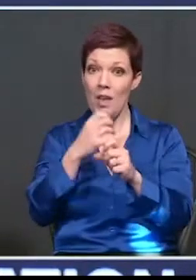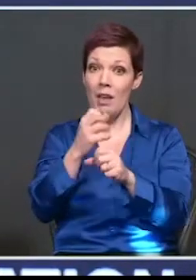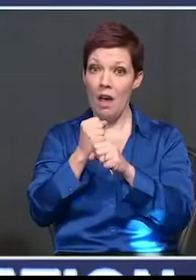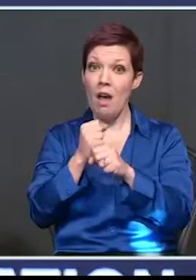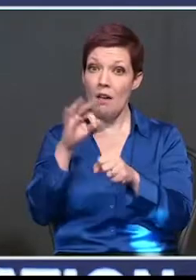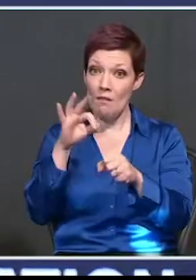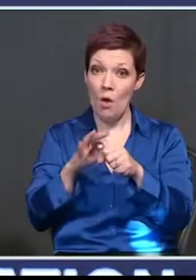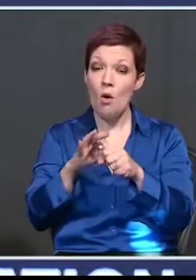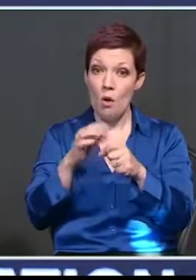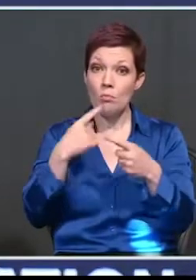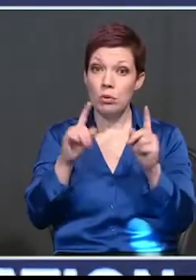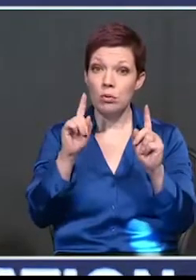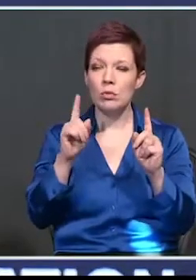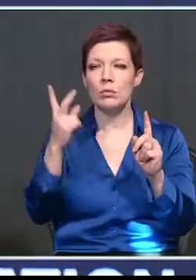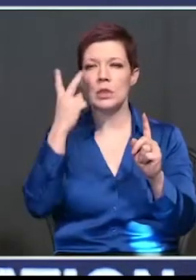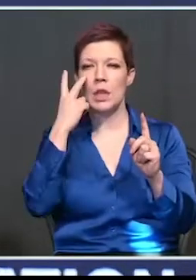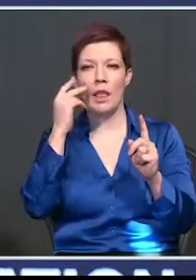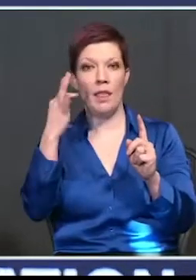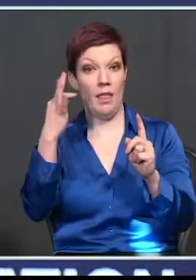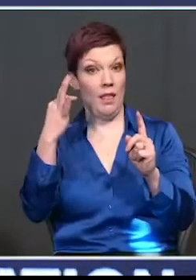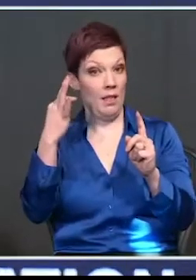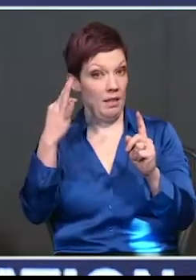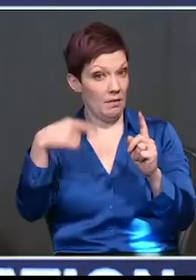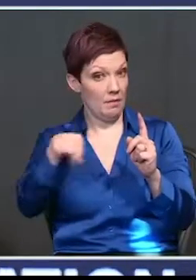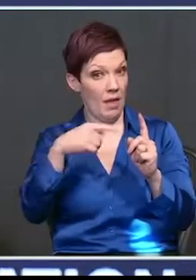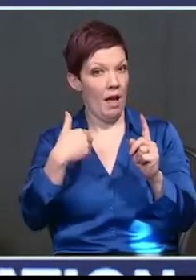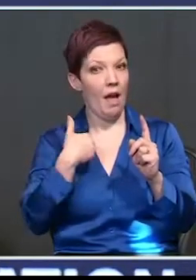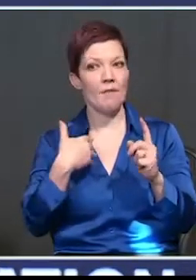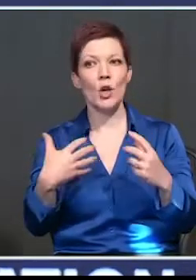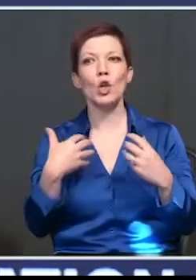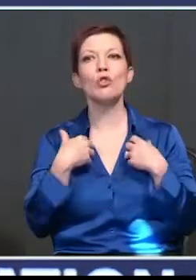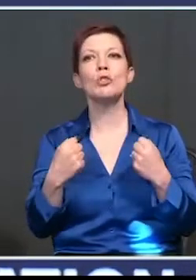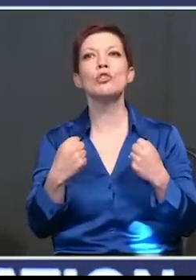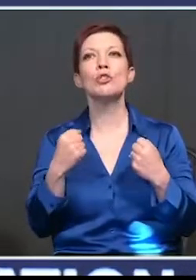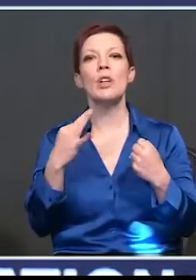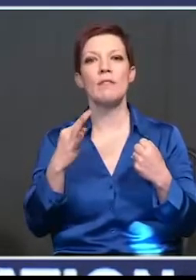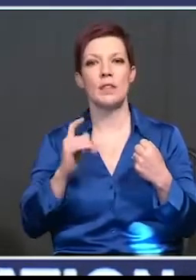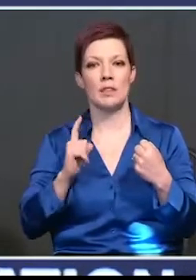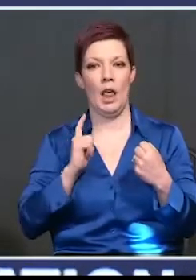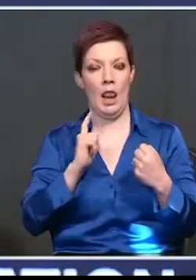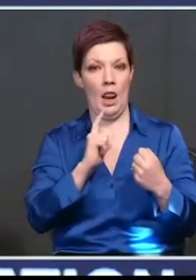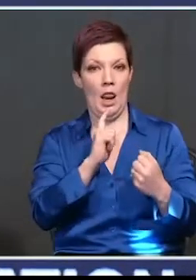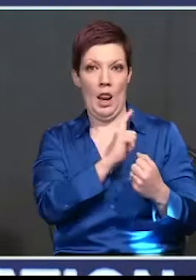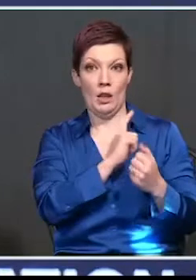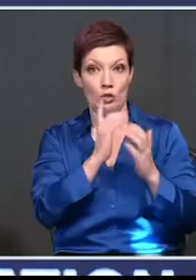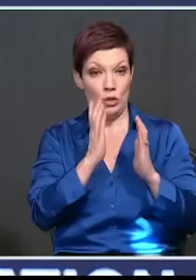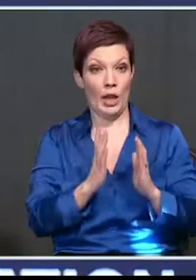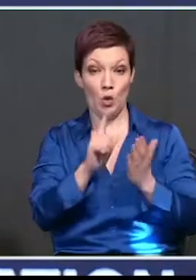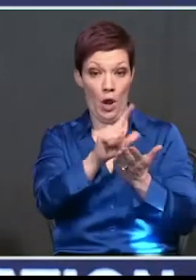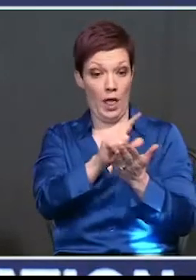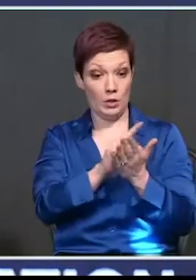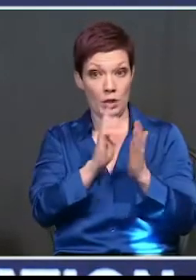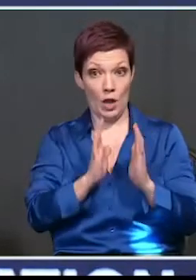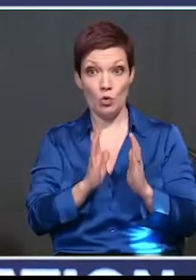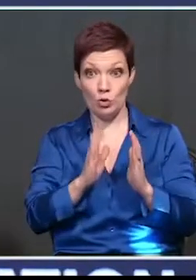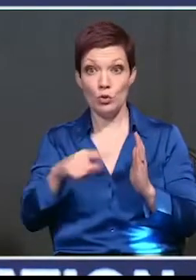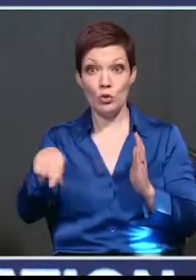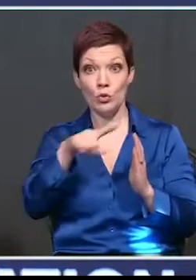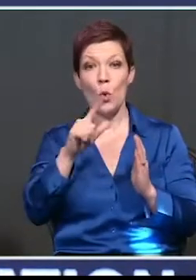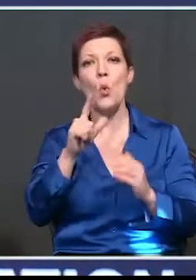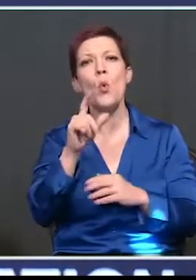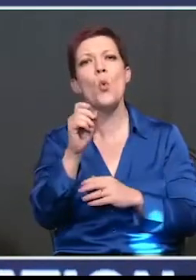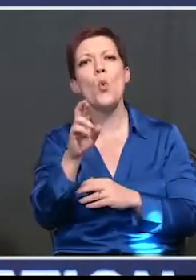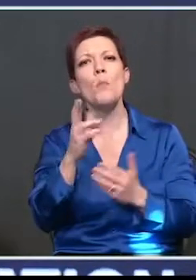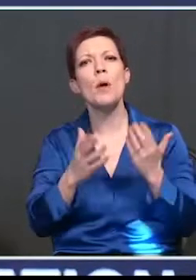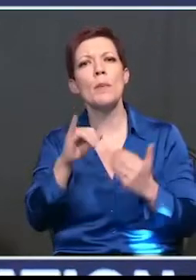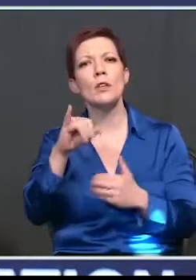not somebody has the courage, whether it's a legislator or legislatures or whether it's a justice of the